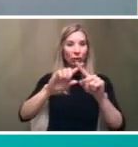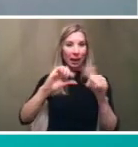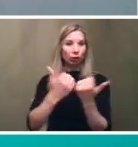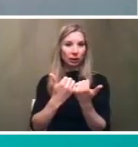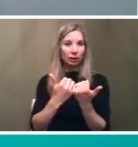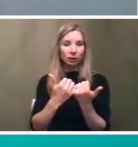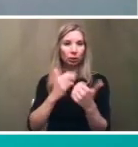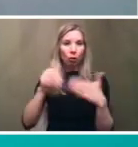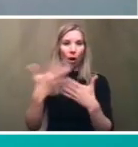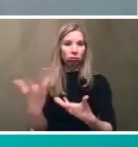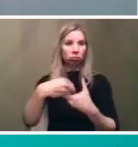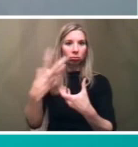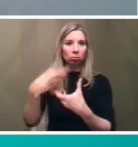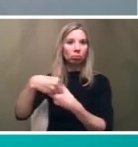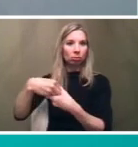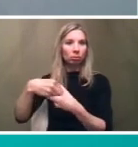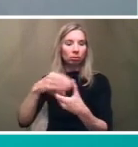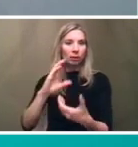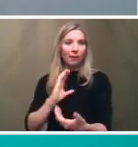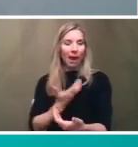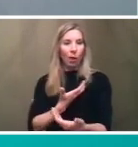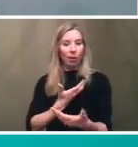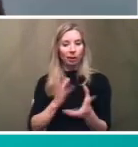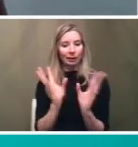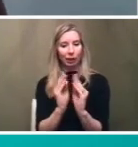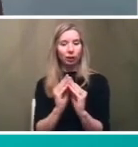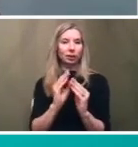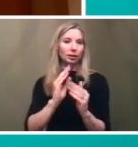all part of they're all part of sort of our listening sessions and our conversations